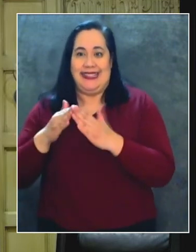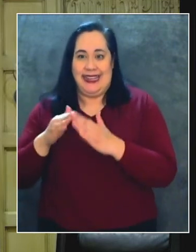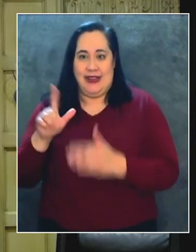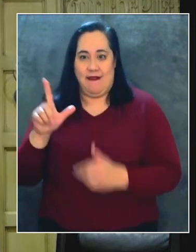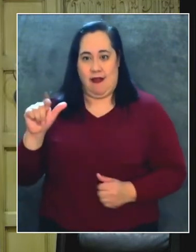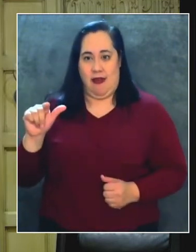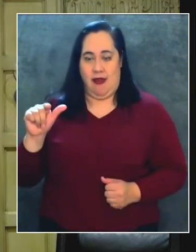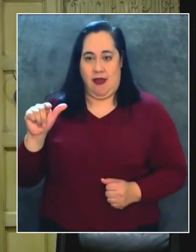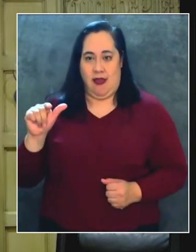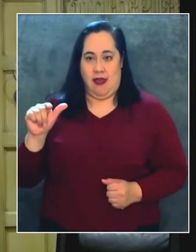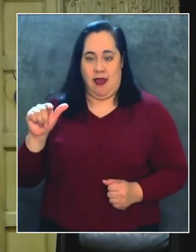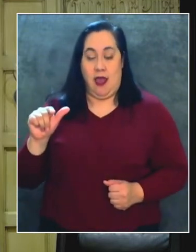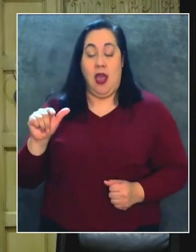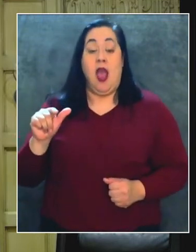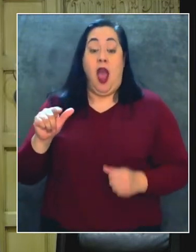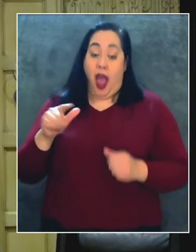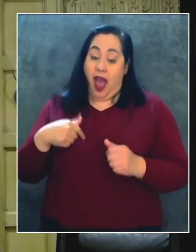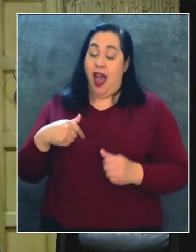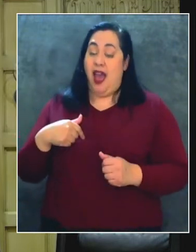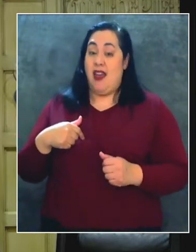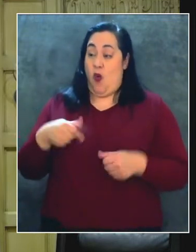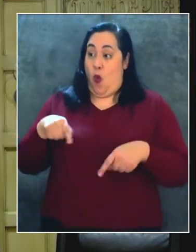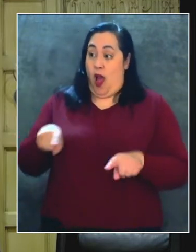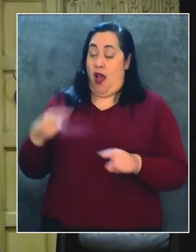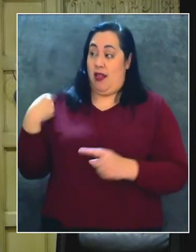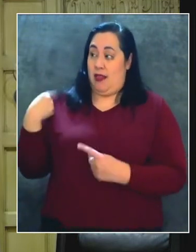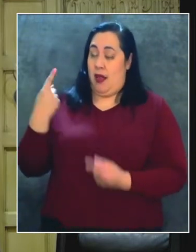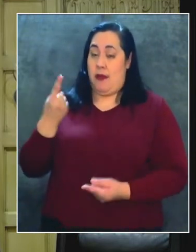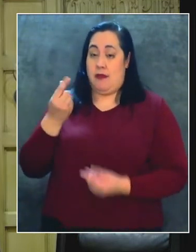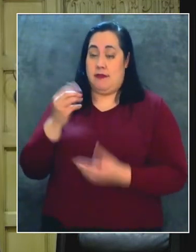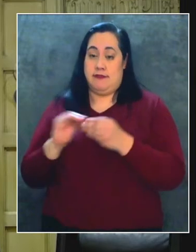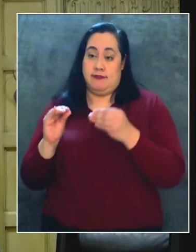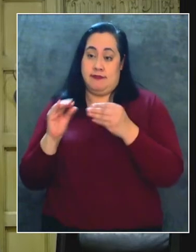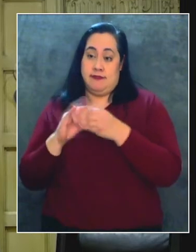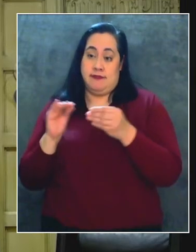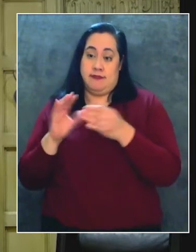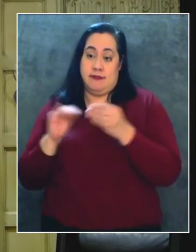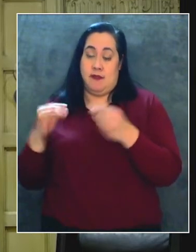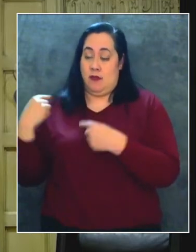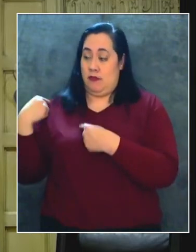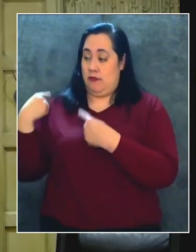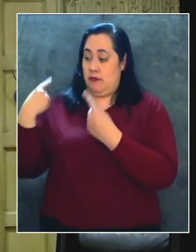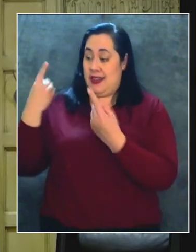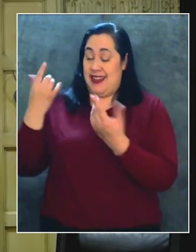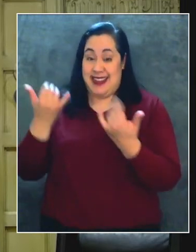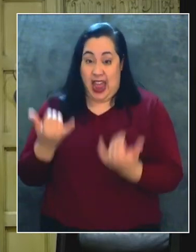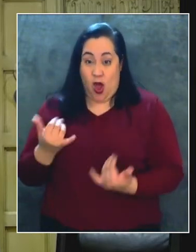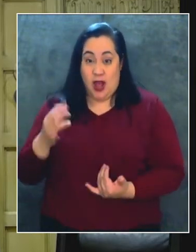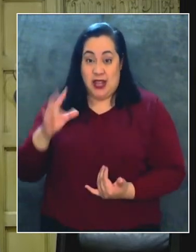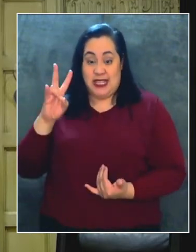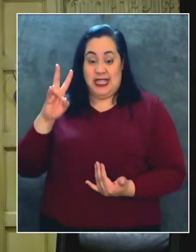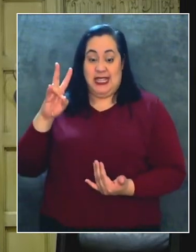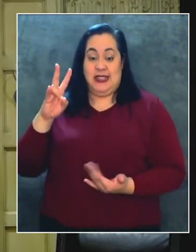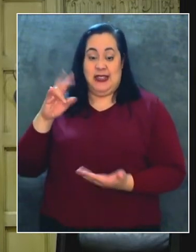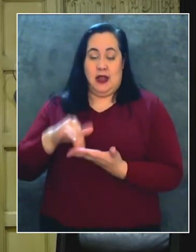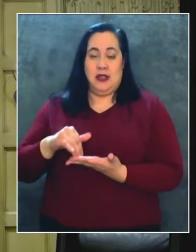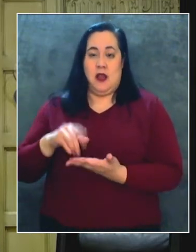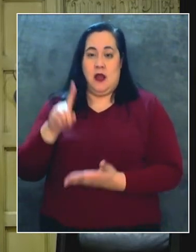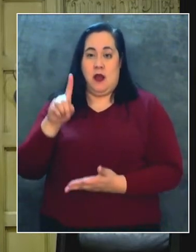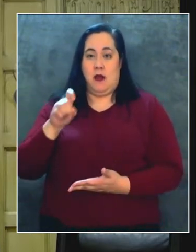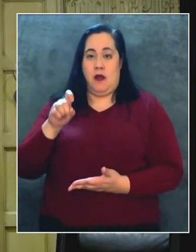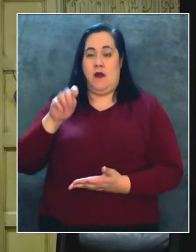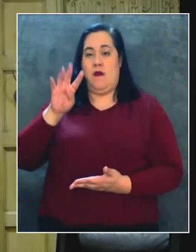Ángeles. Mientras les hablo, 7,546 personas están